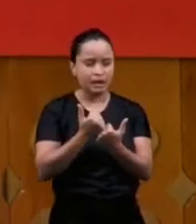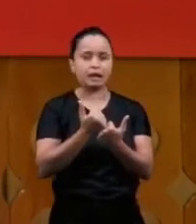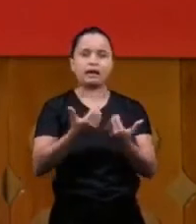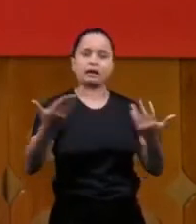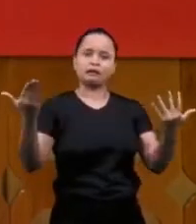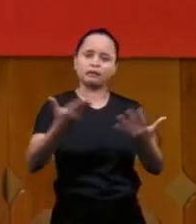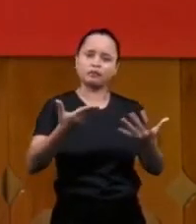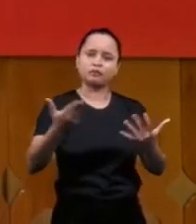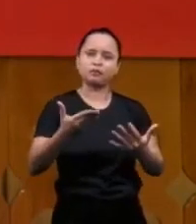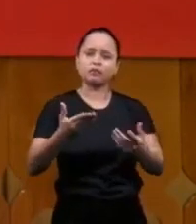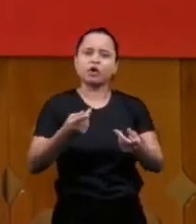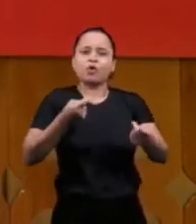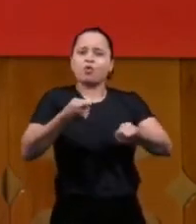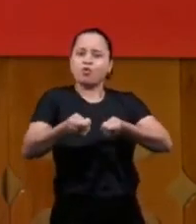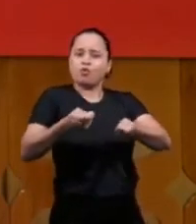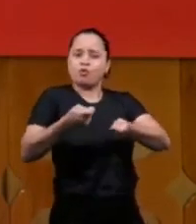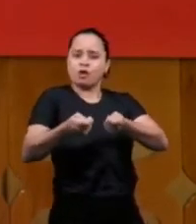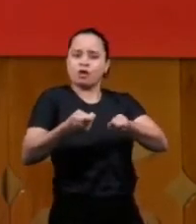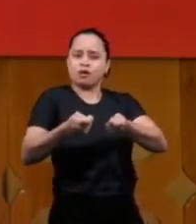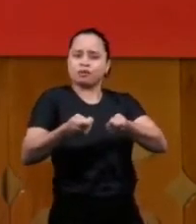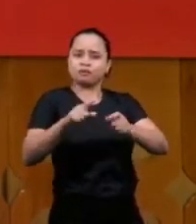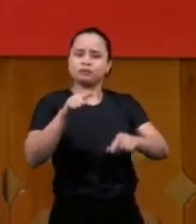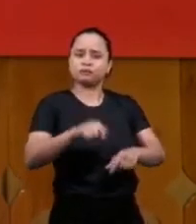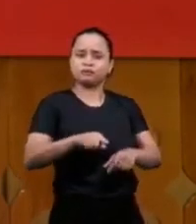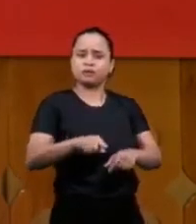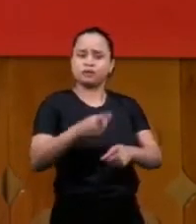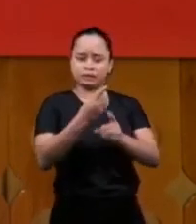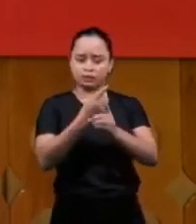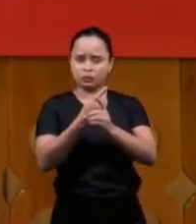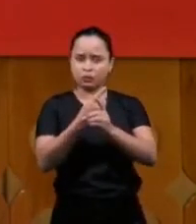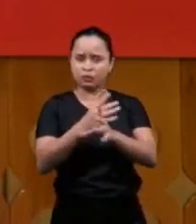because he was a teacher he was a teacher